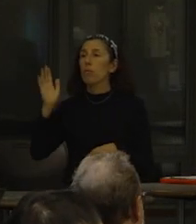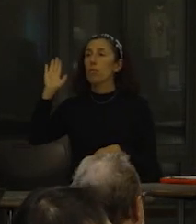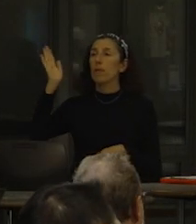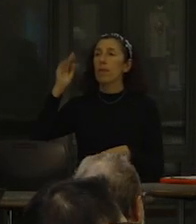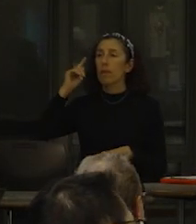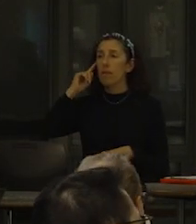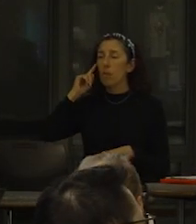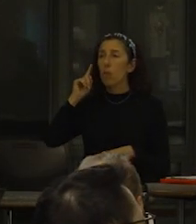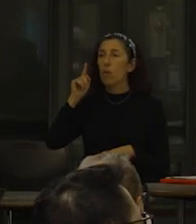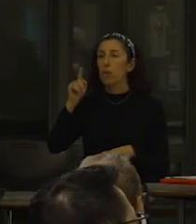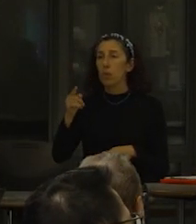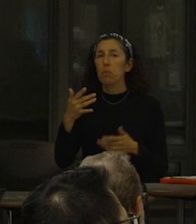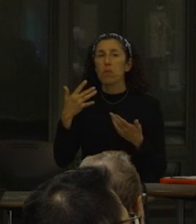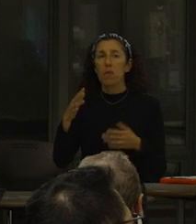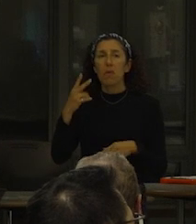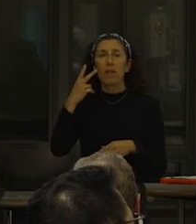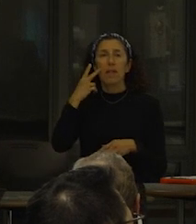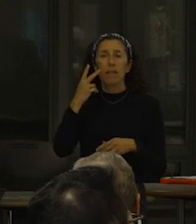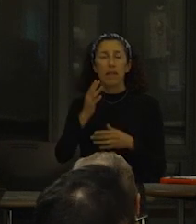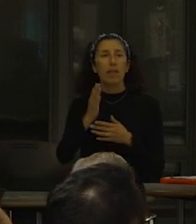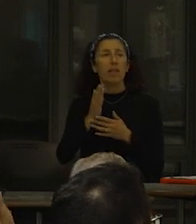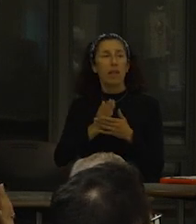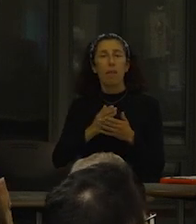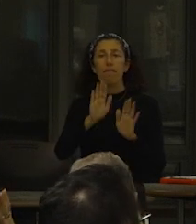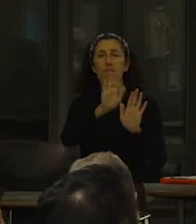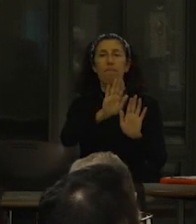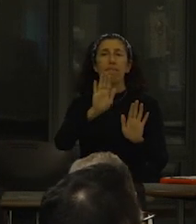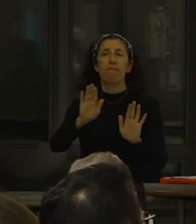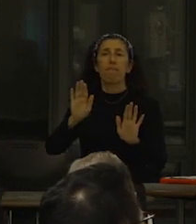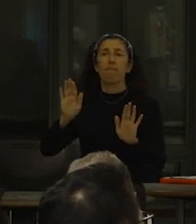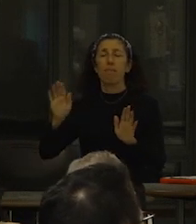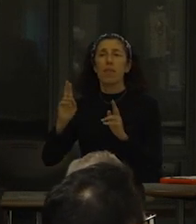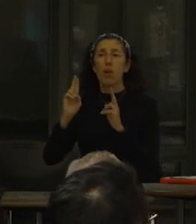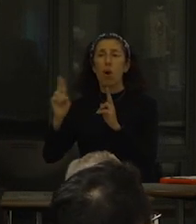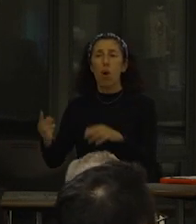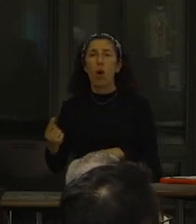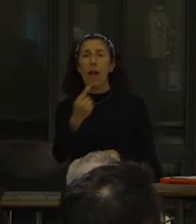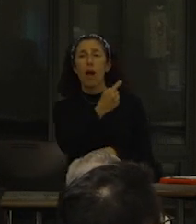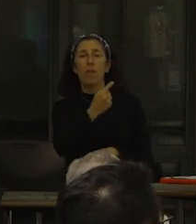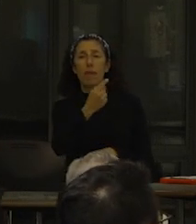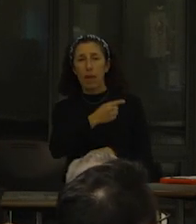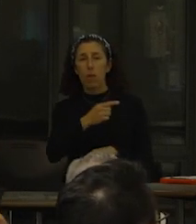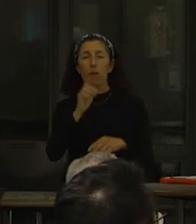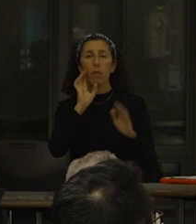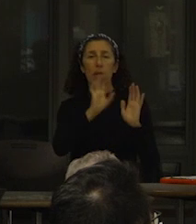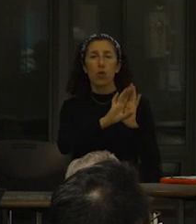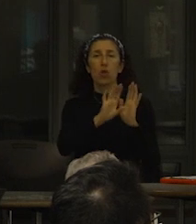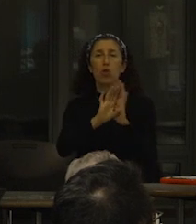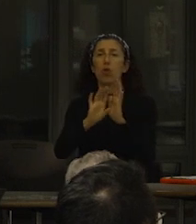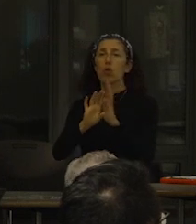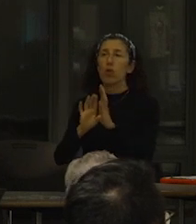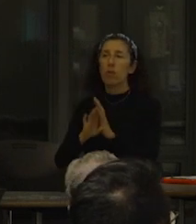to see a few of the pieces of that out in the hallway coming in you'll get to see a lot more and they're going to do their